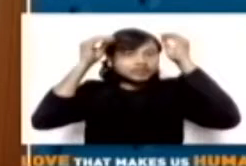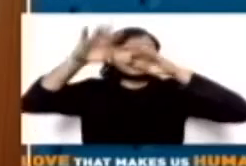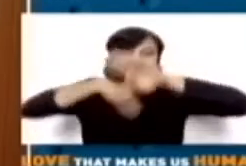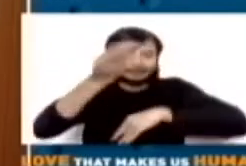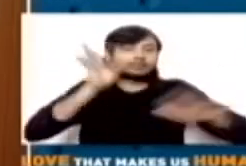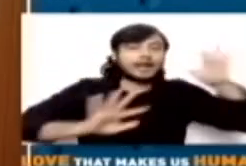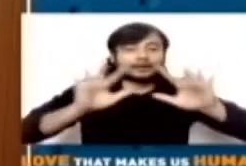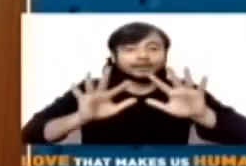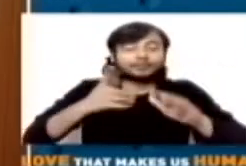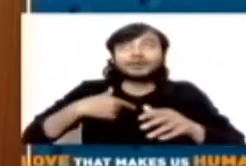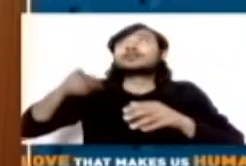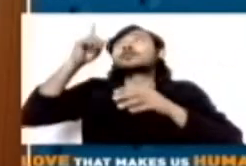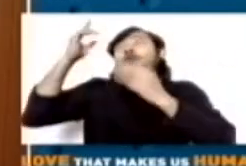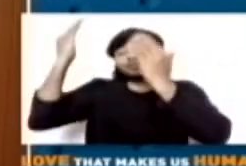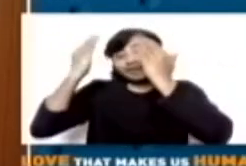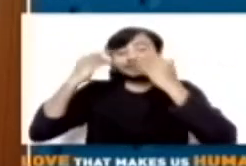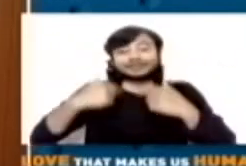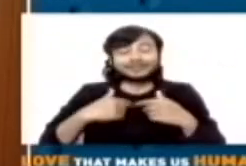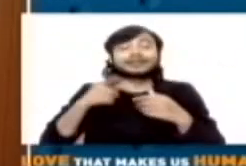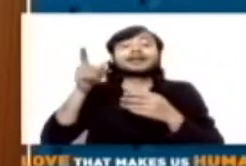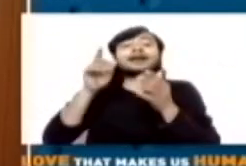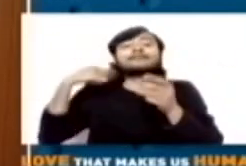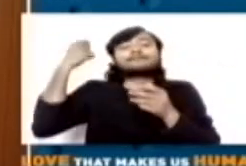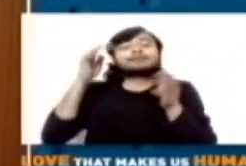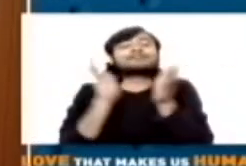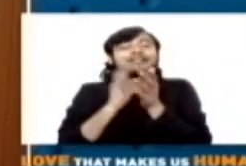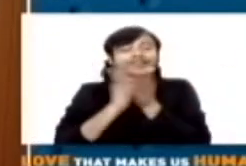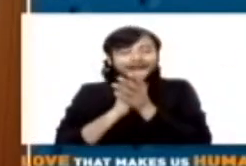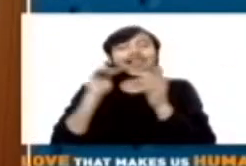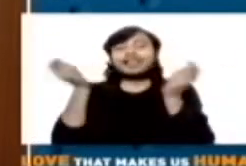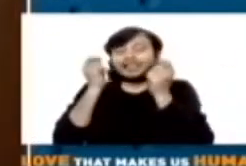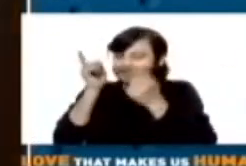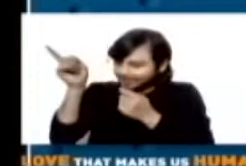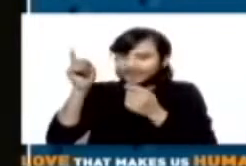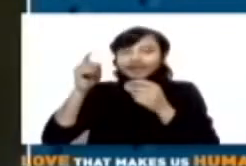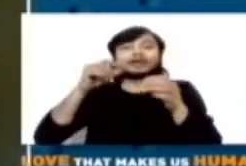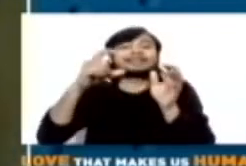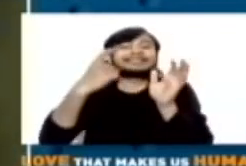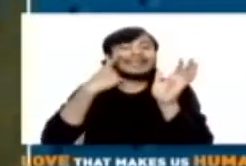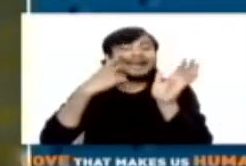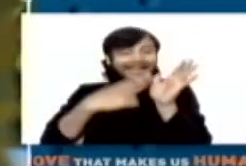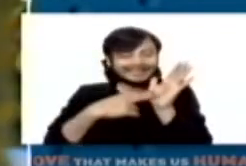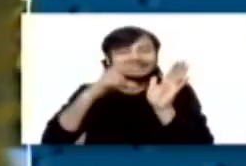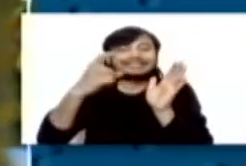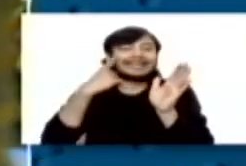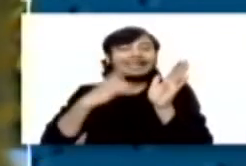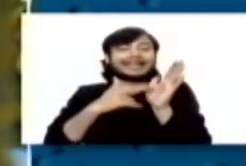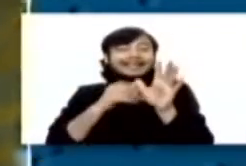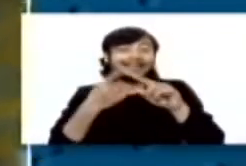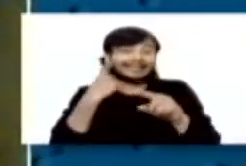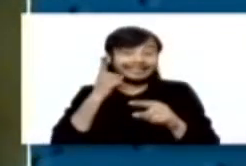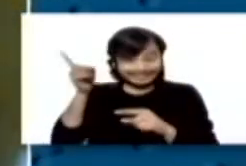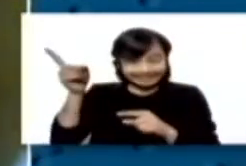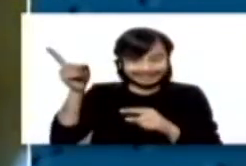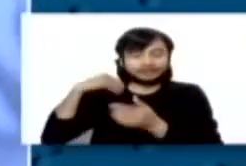in Cincinnati Film Festival, I got the Best Actor Award as well. Another challenge